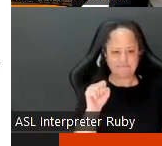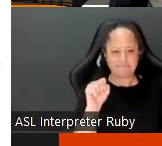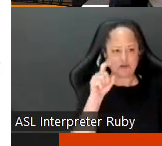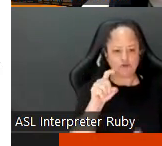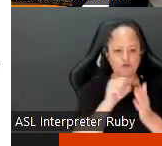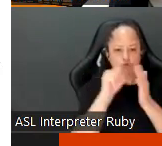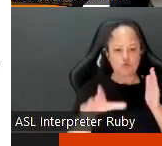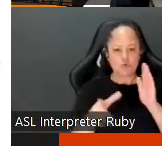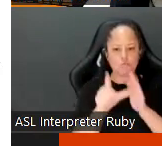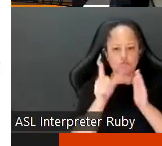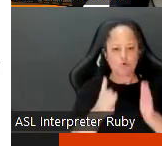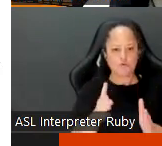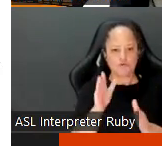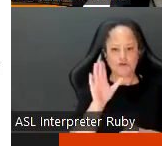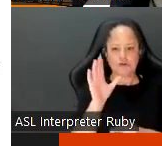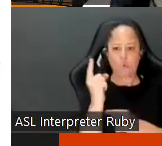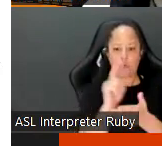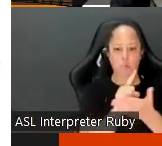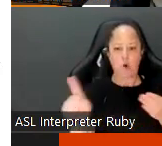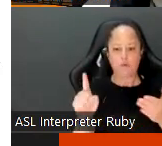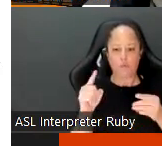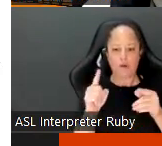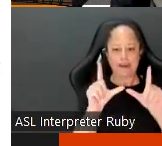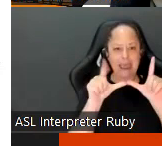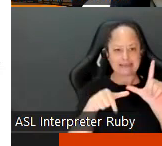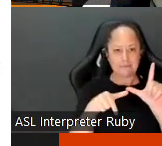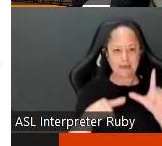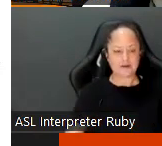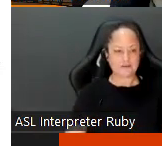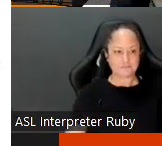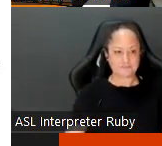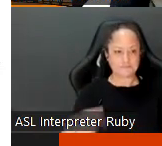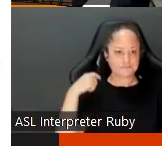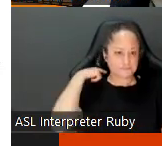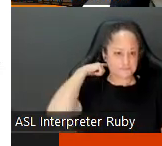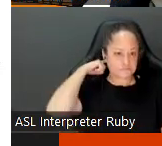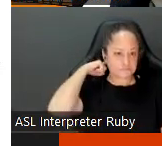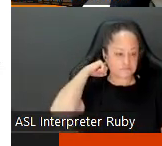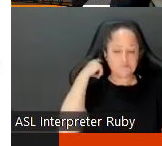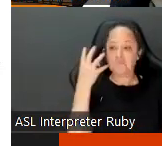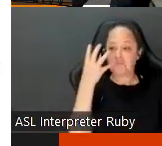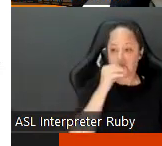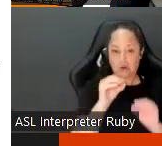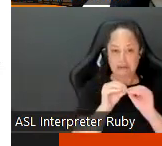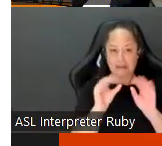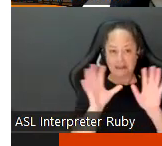the reviewer when the seven day period expires um yeah pretty clear i think